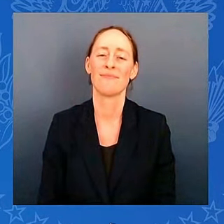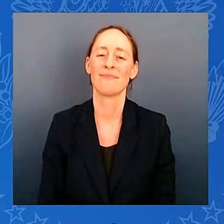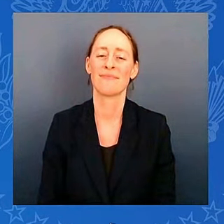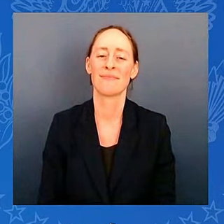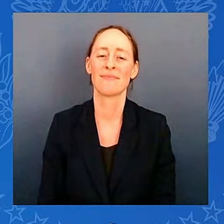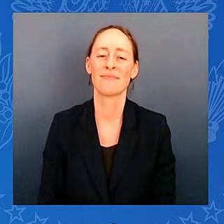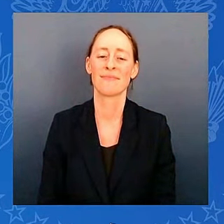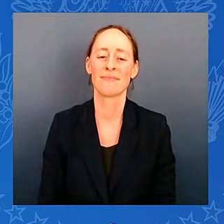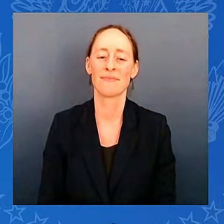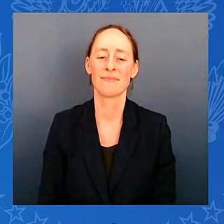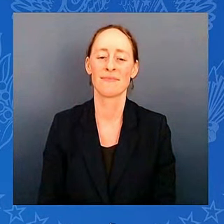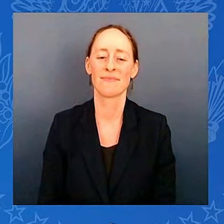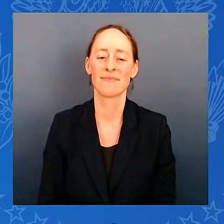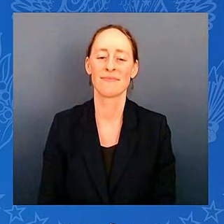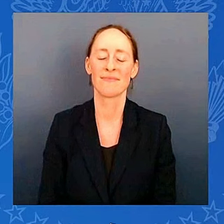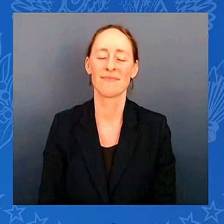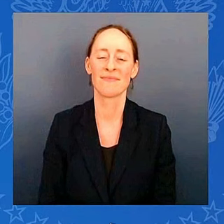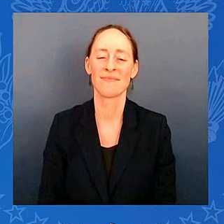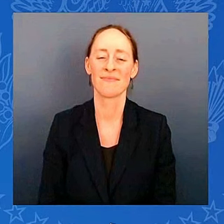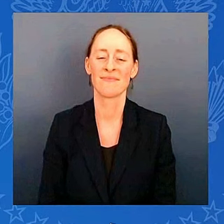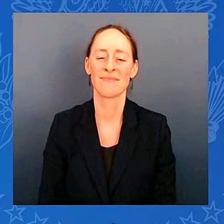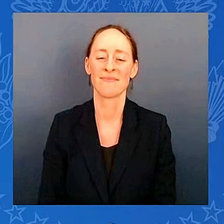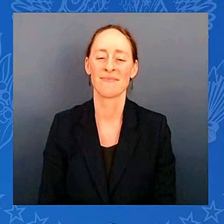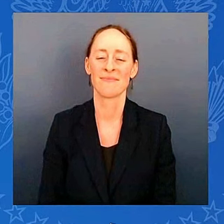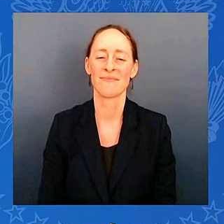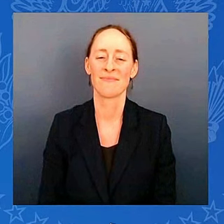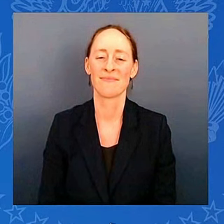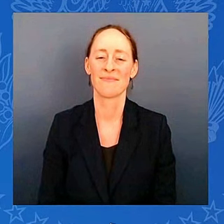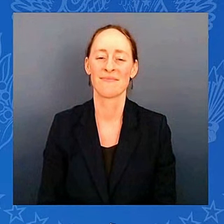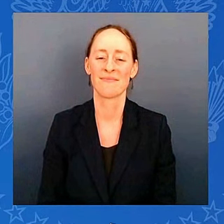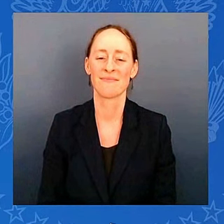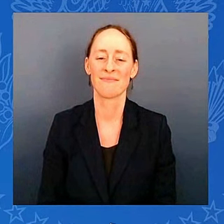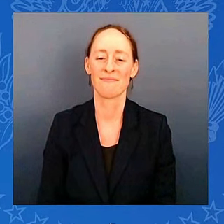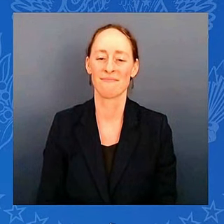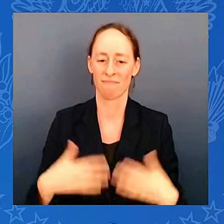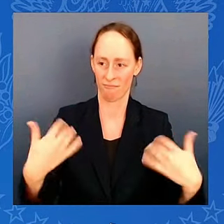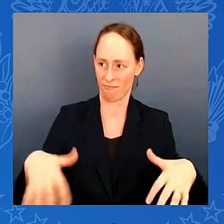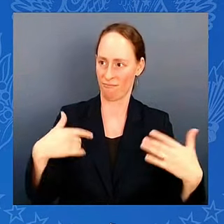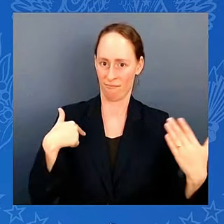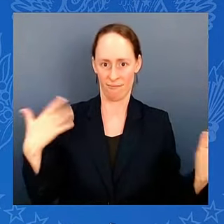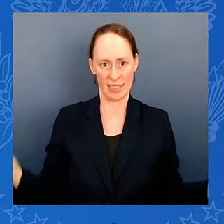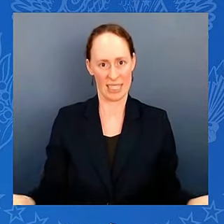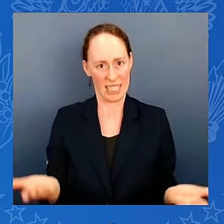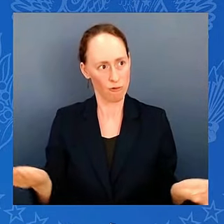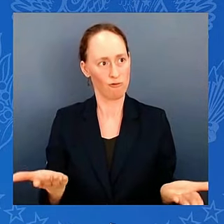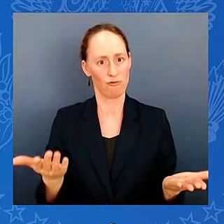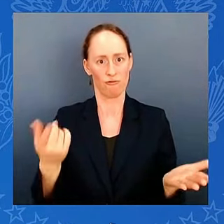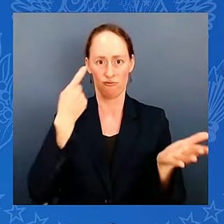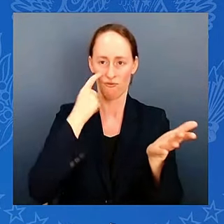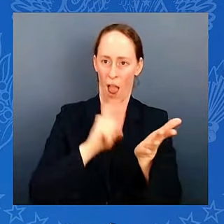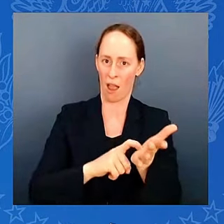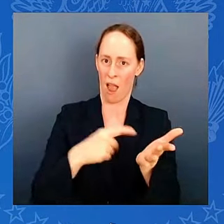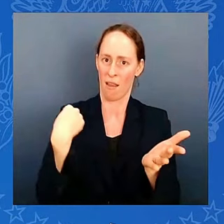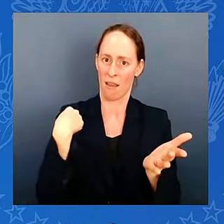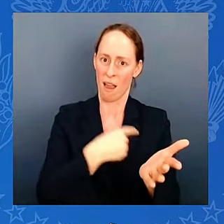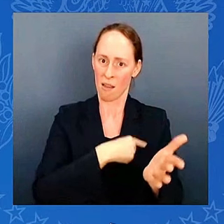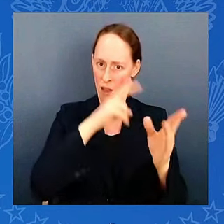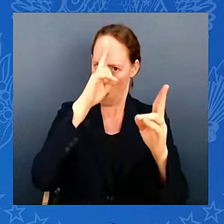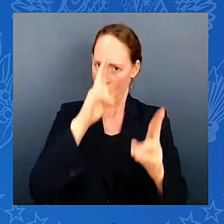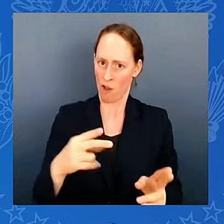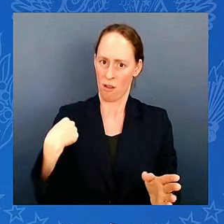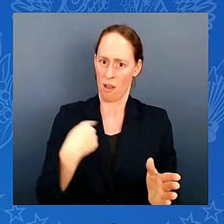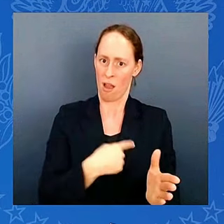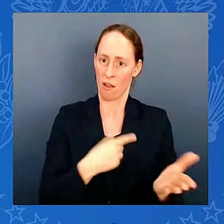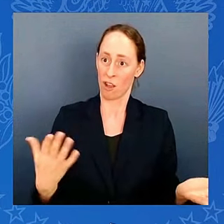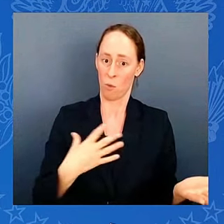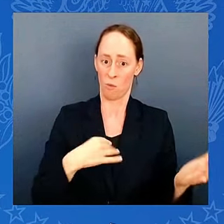The opportunity to be honored here at the White House by the President of United States is the continuation of what has been the